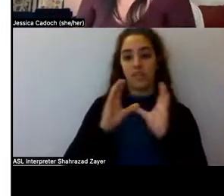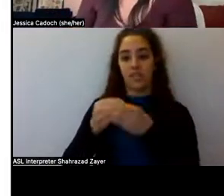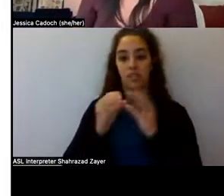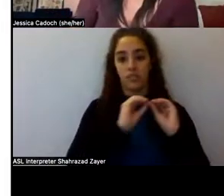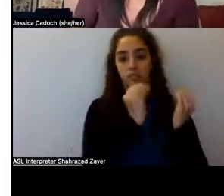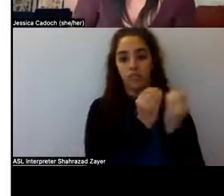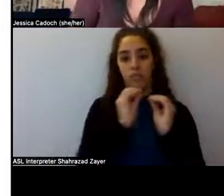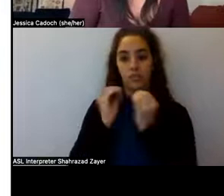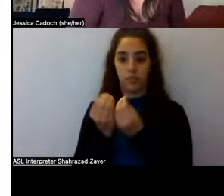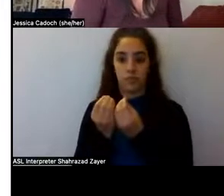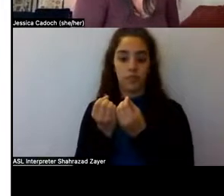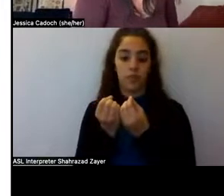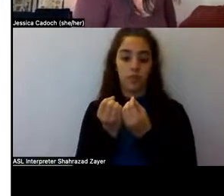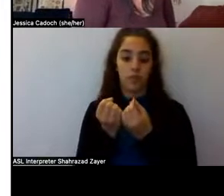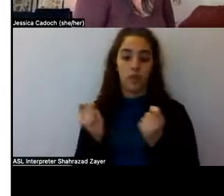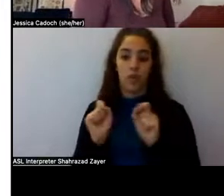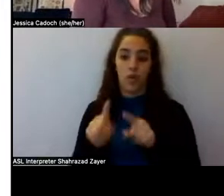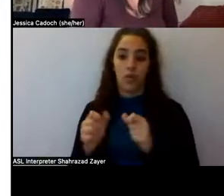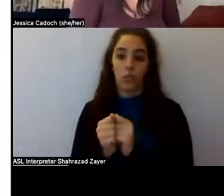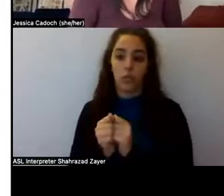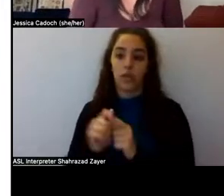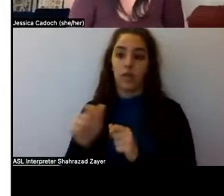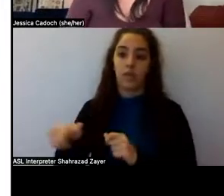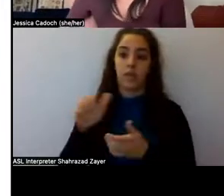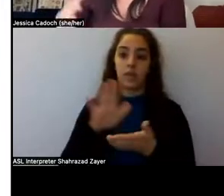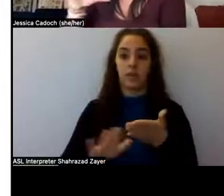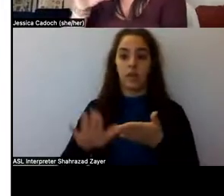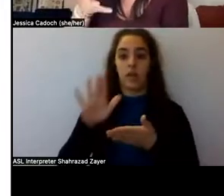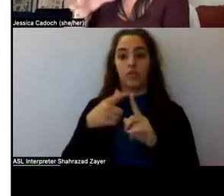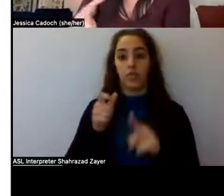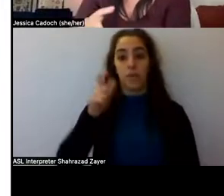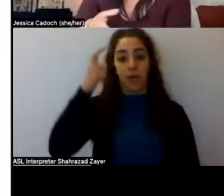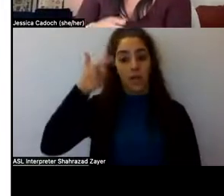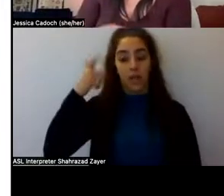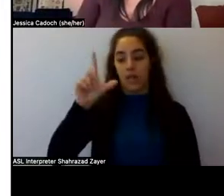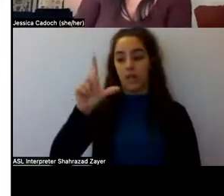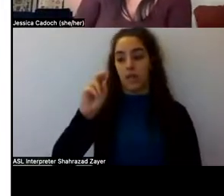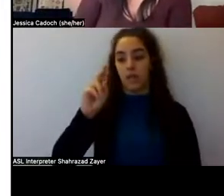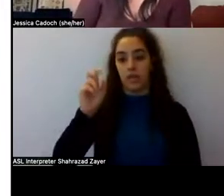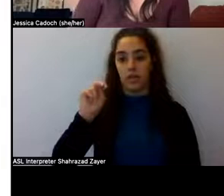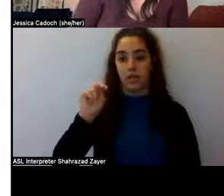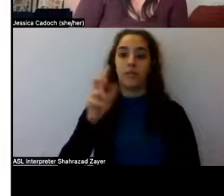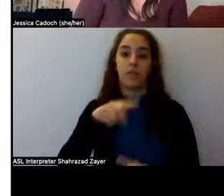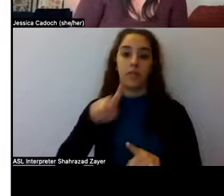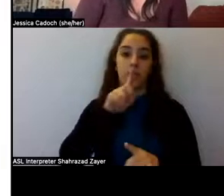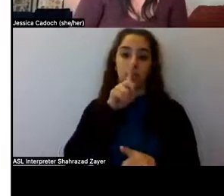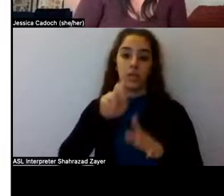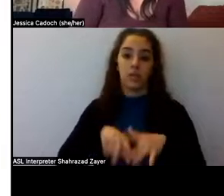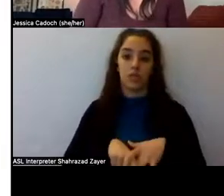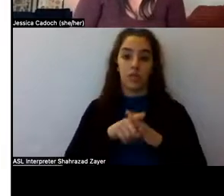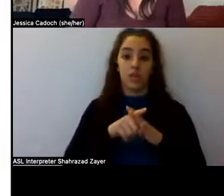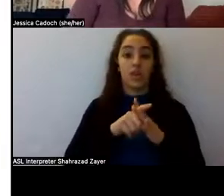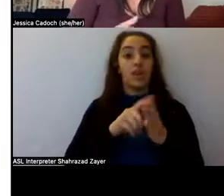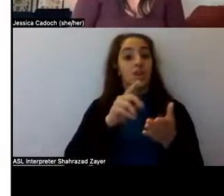Imperial College London, actually, um, the three organizations that have really kick-started, um, psychedelic assisted therapy